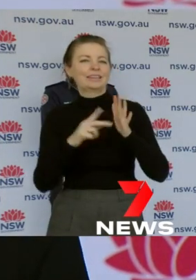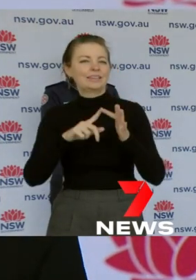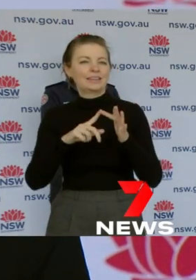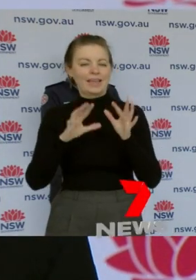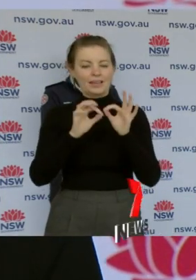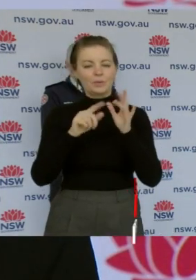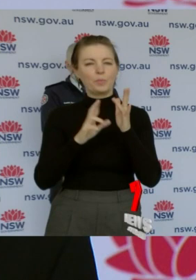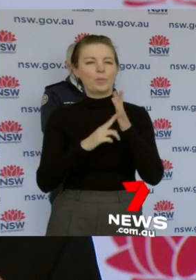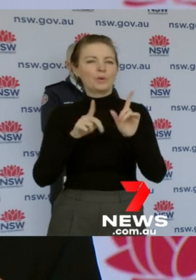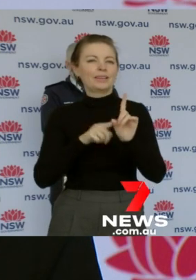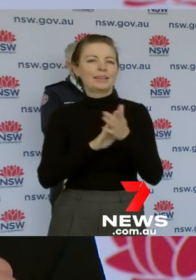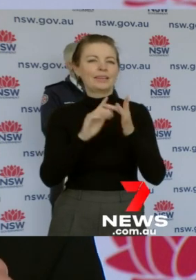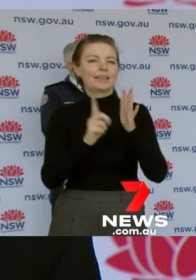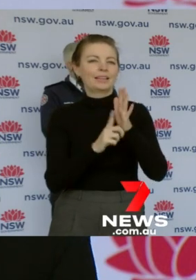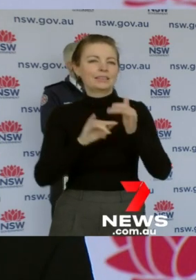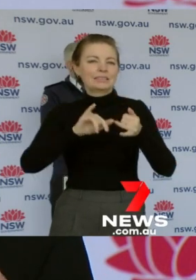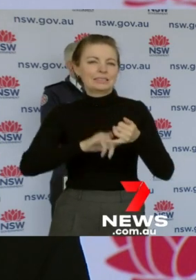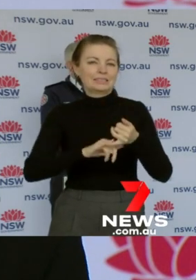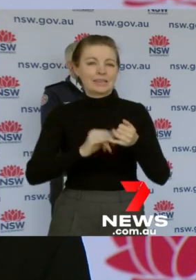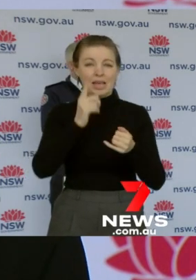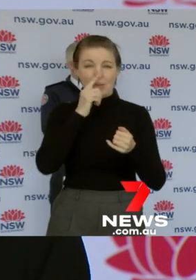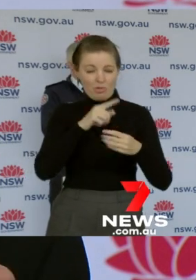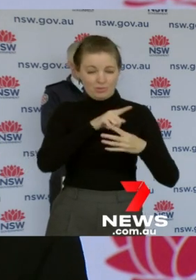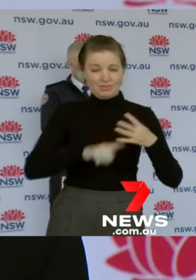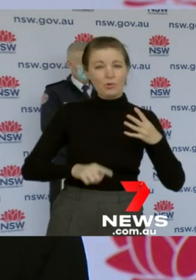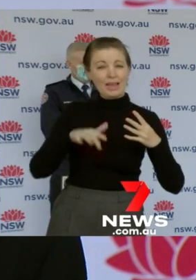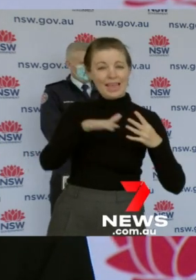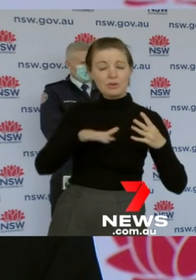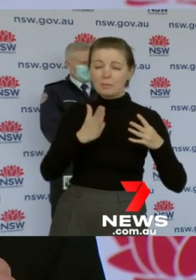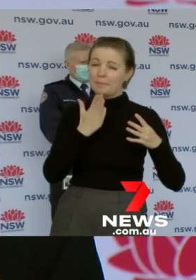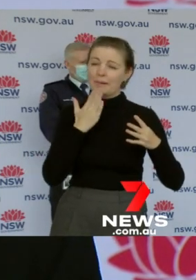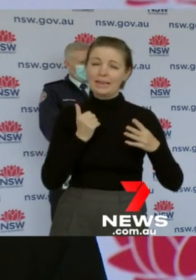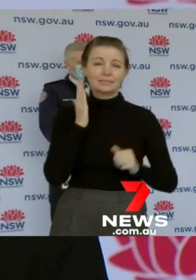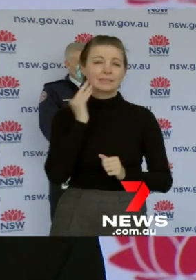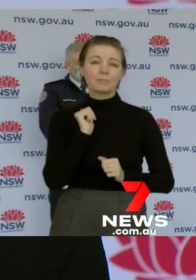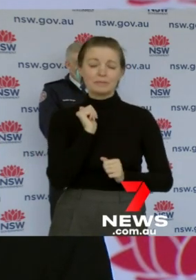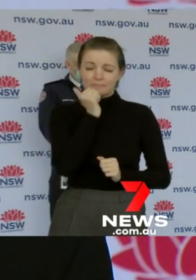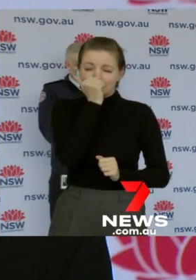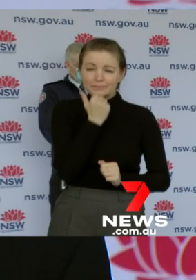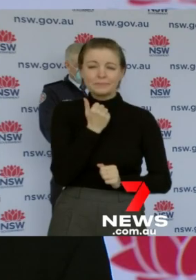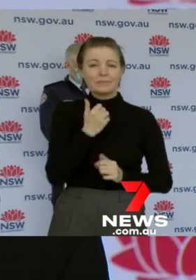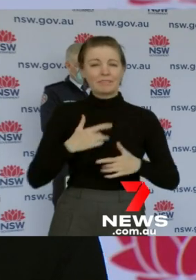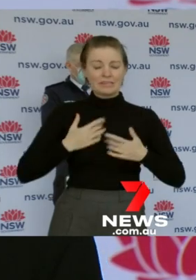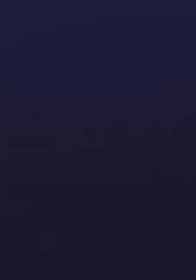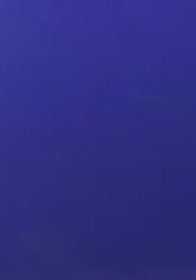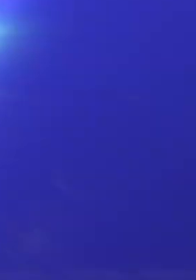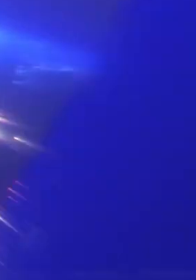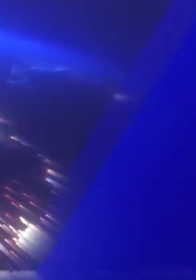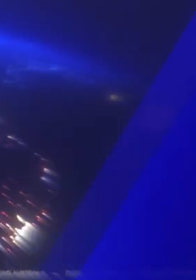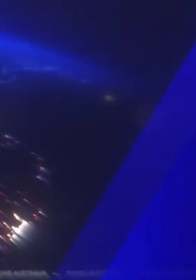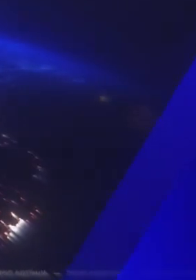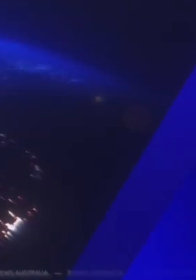to come forward for testing if you have even the mildest of symptoms. It's so important that we find cases in these areas so we can help.